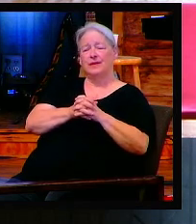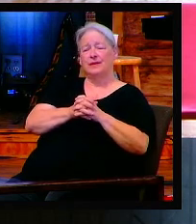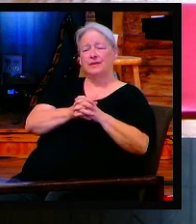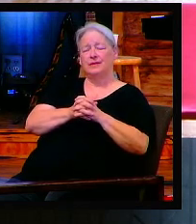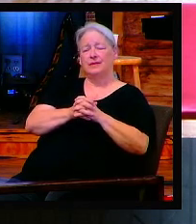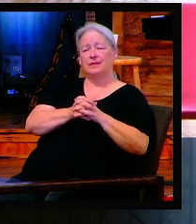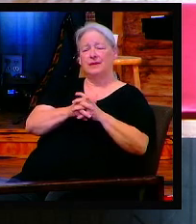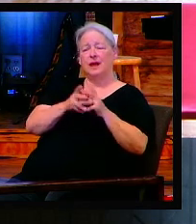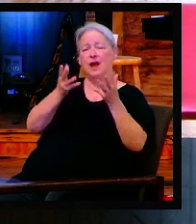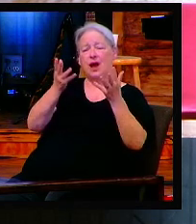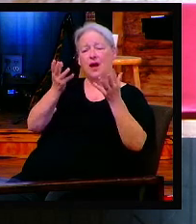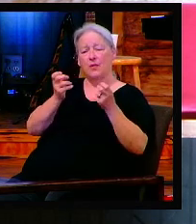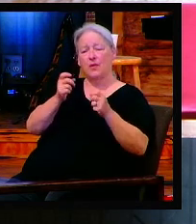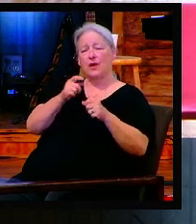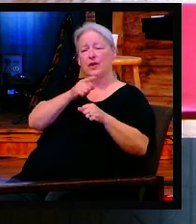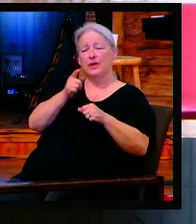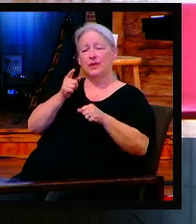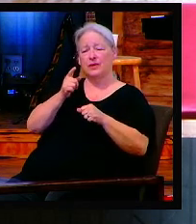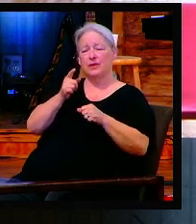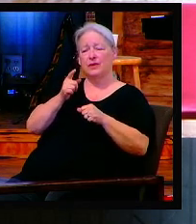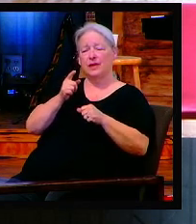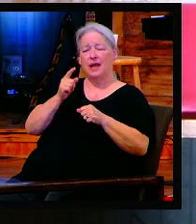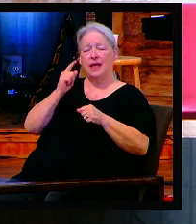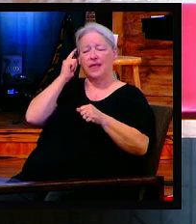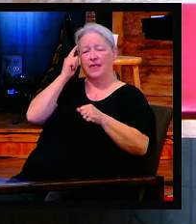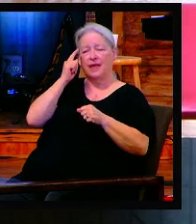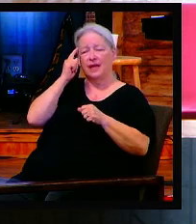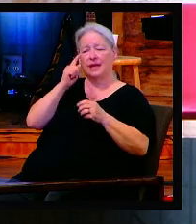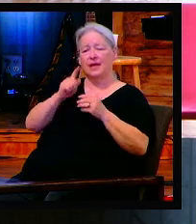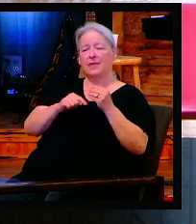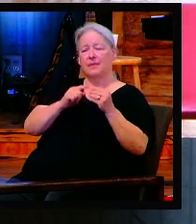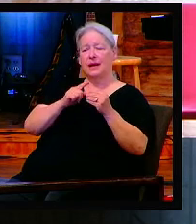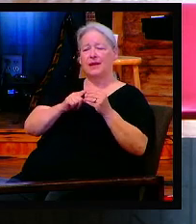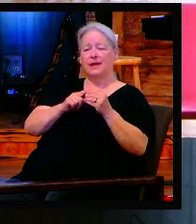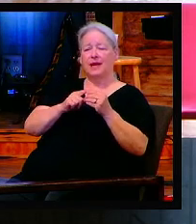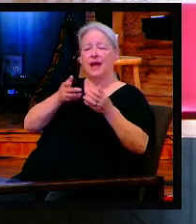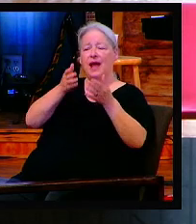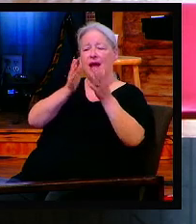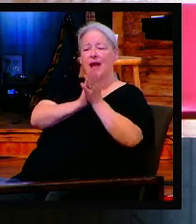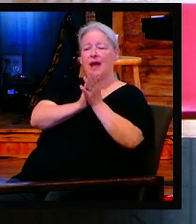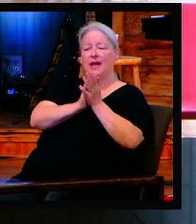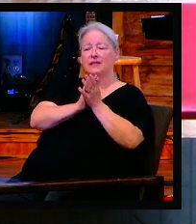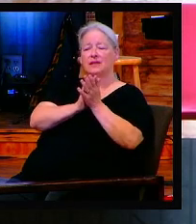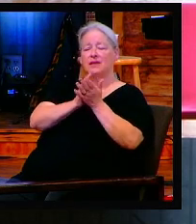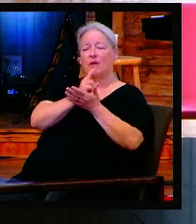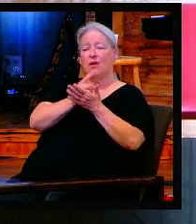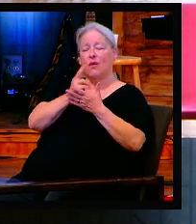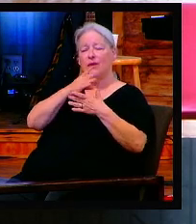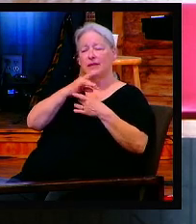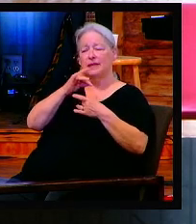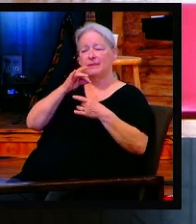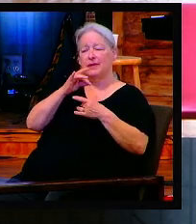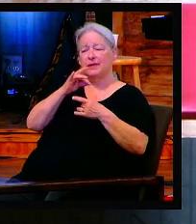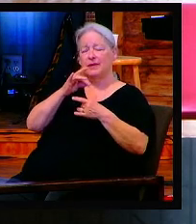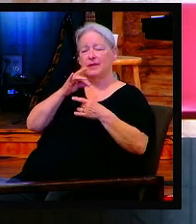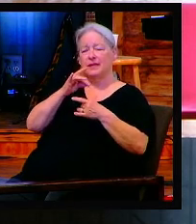to put your thanking cap on or ask the Holy Spirit to give you revelation of what the Antichrist will do.